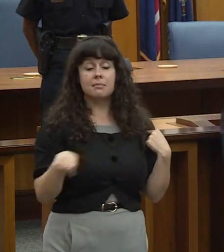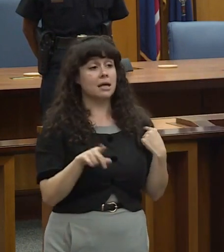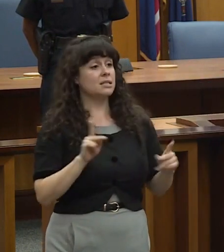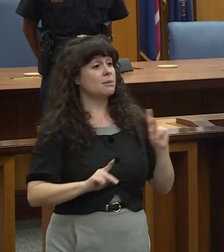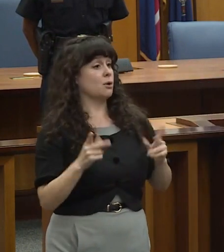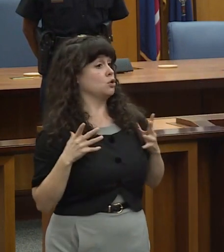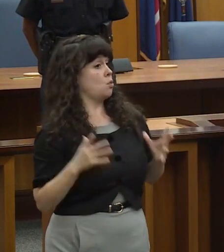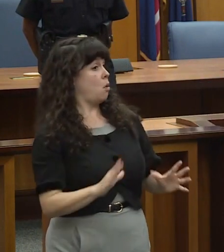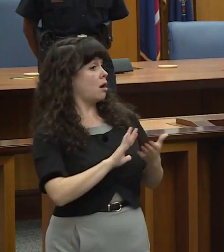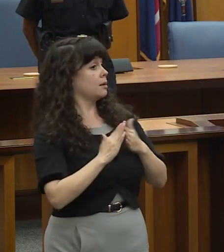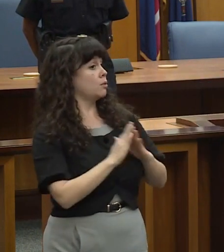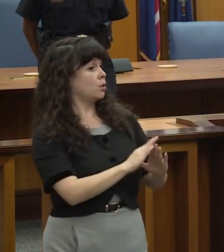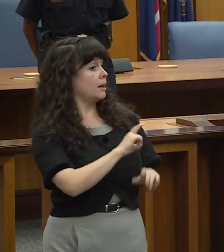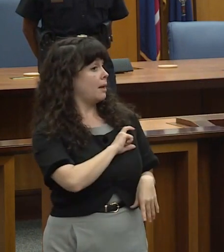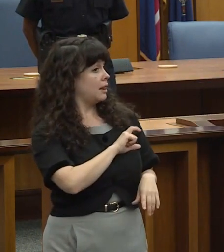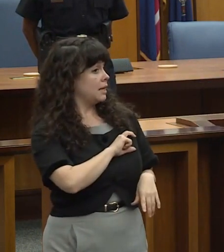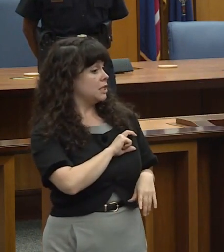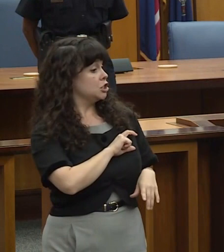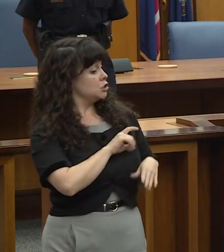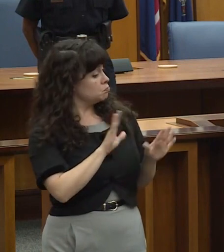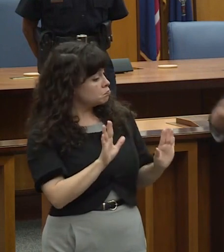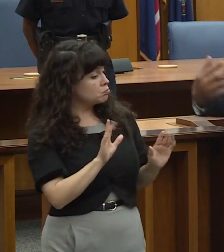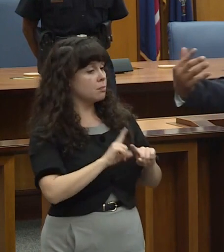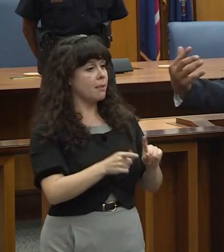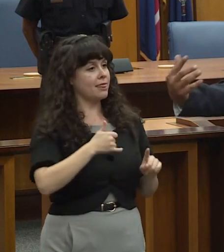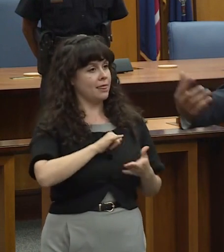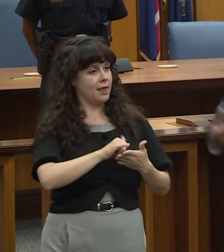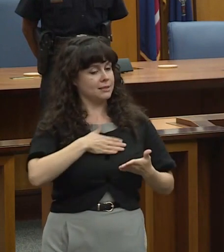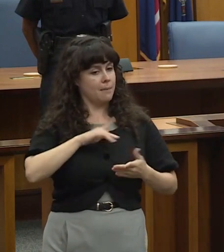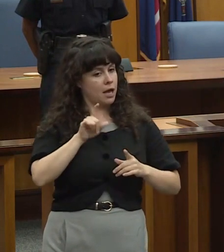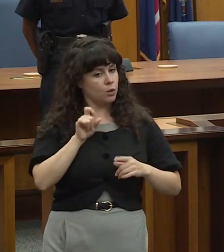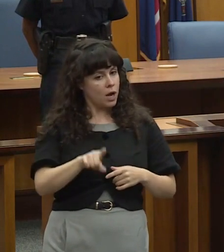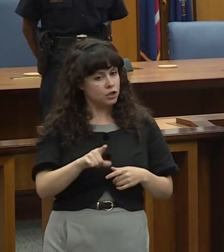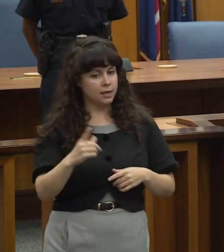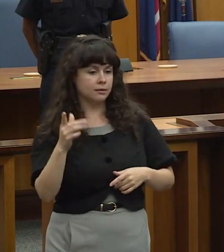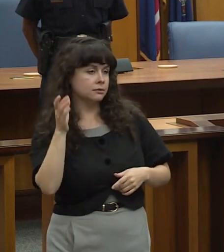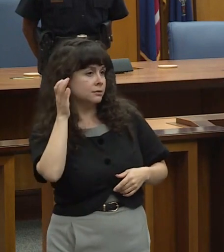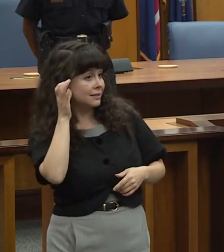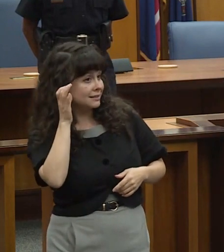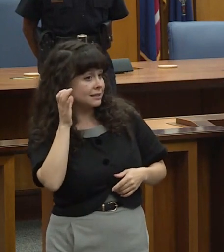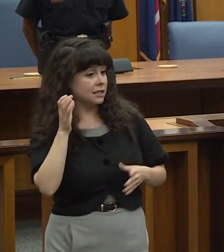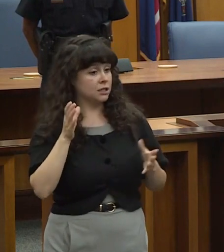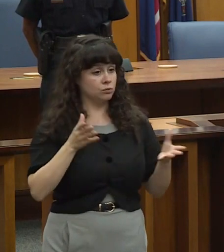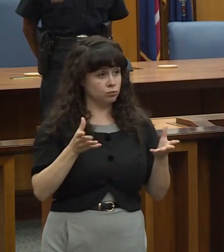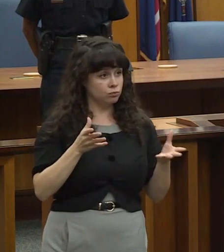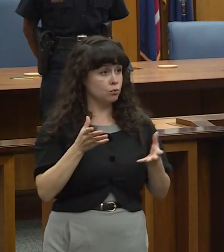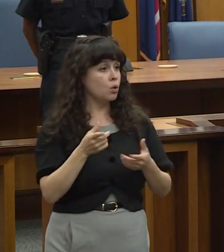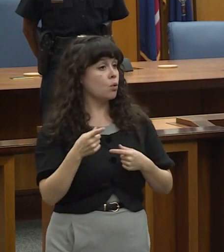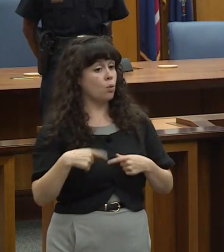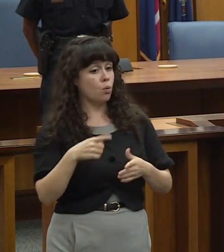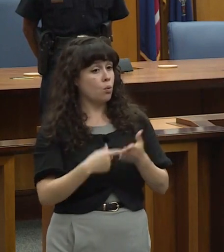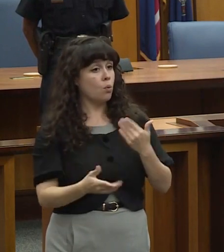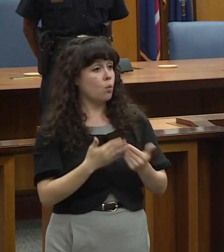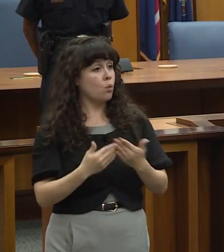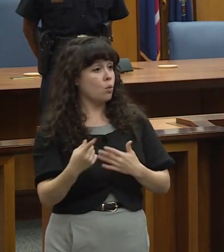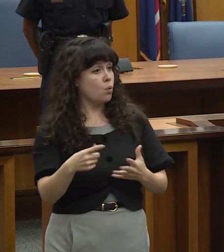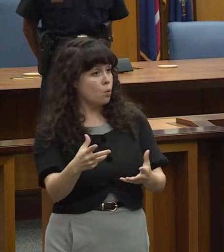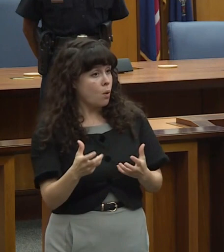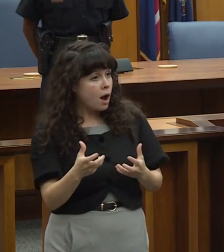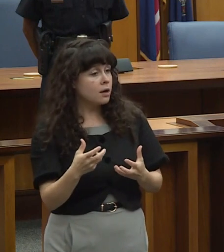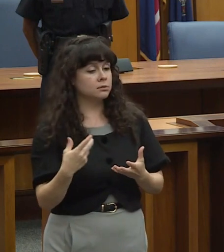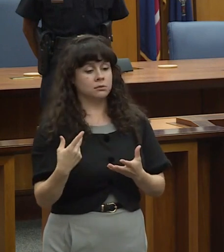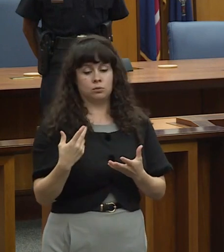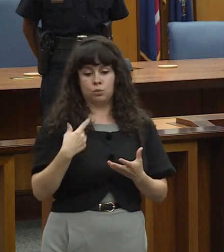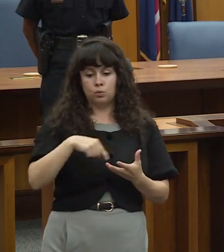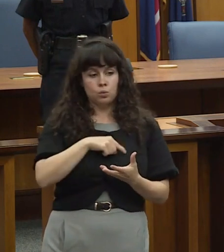community policing but that's the question I will ask that's the question I'm going to listen to whatever they want whatever they want that's what we're going to do we're going to work together